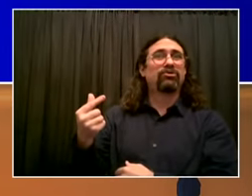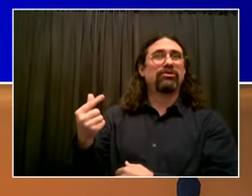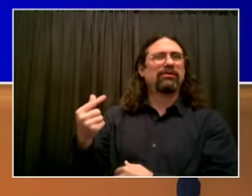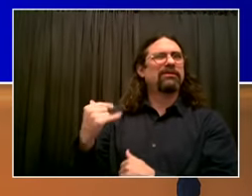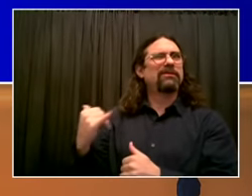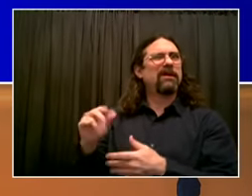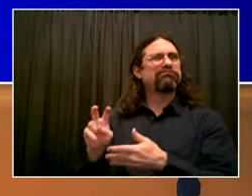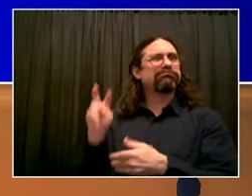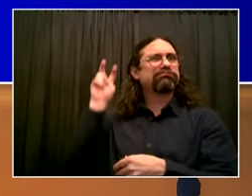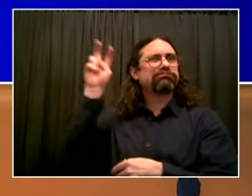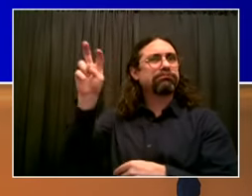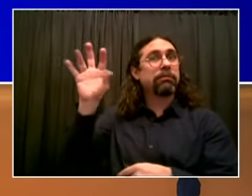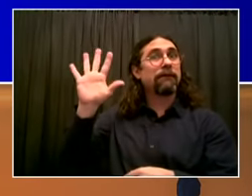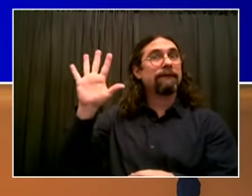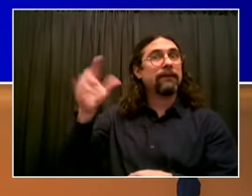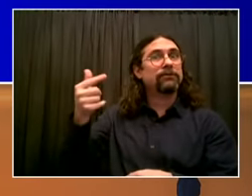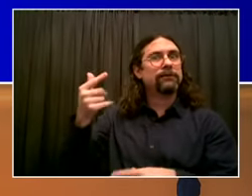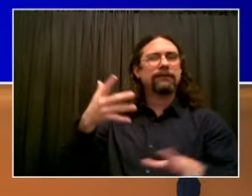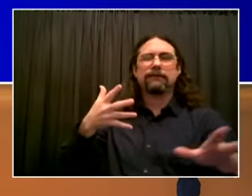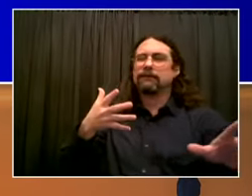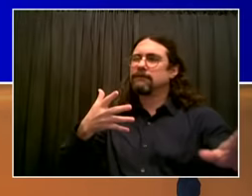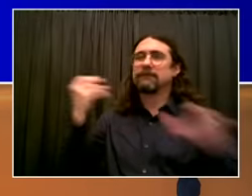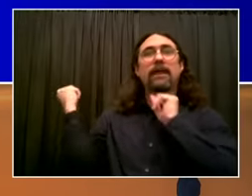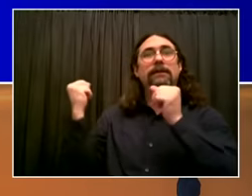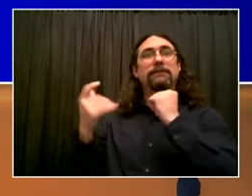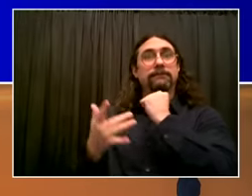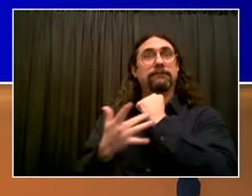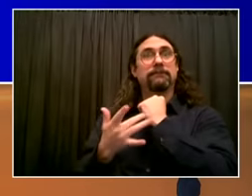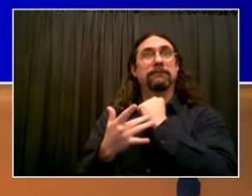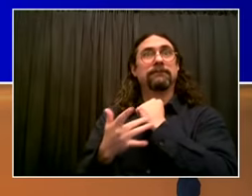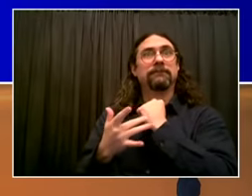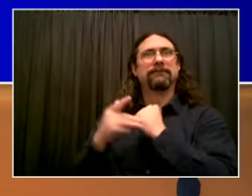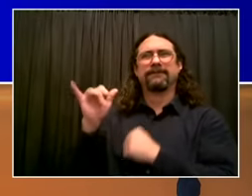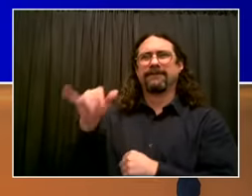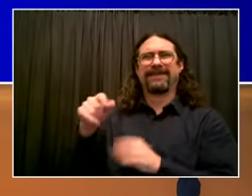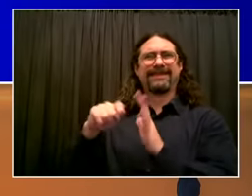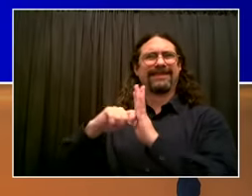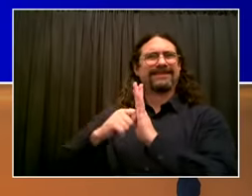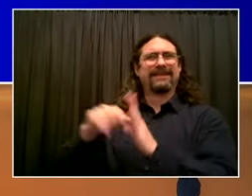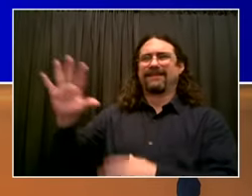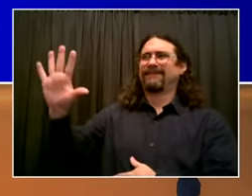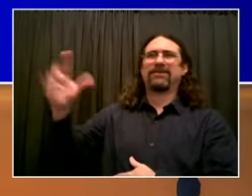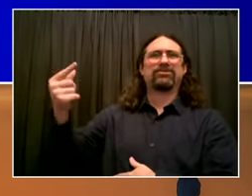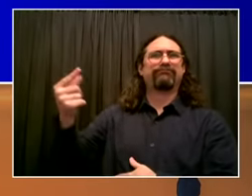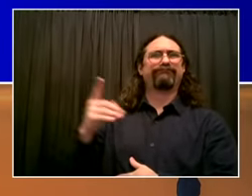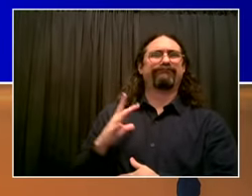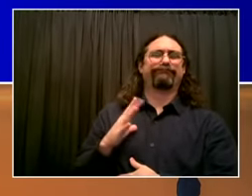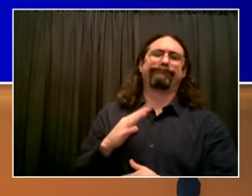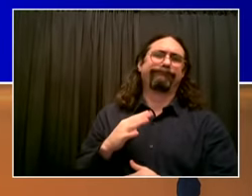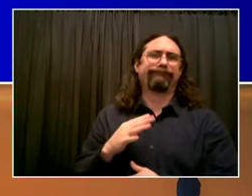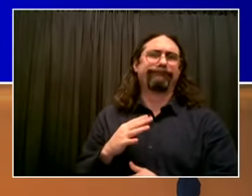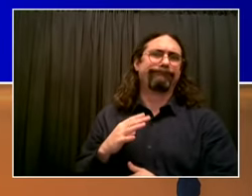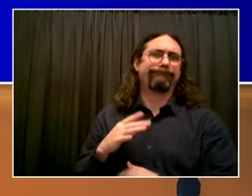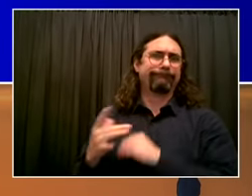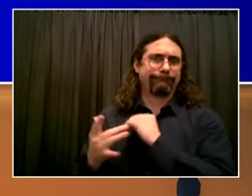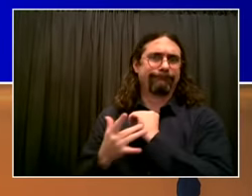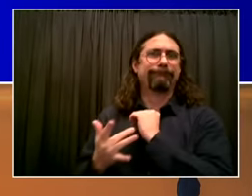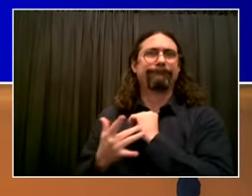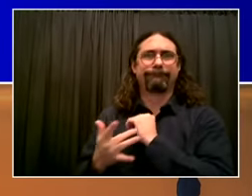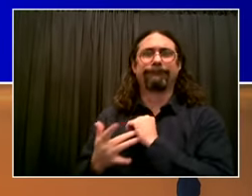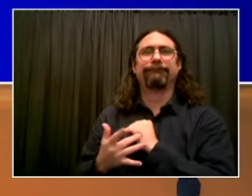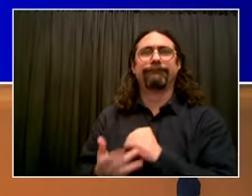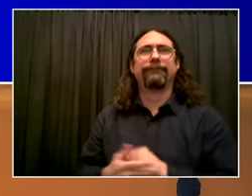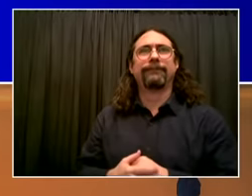the fastest, best way to get information around. We're going to be doing a lot to help expand 5G